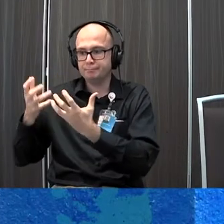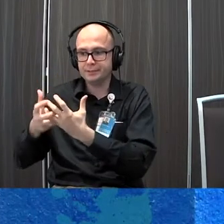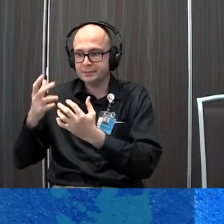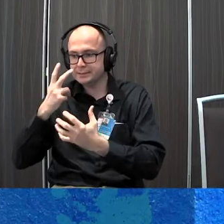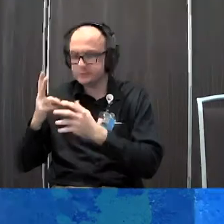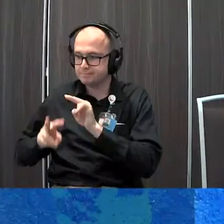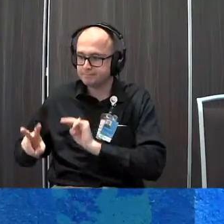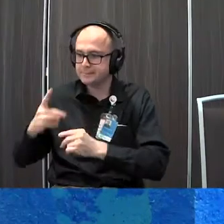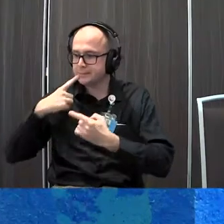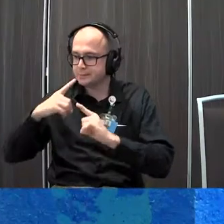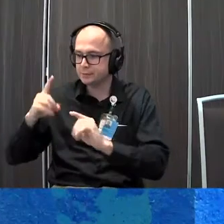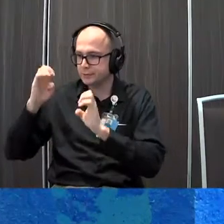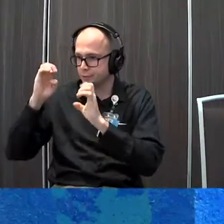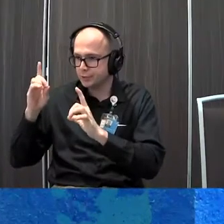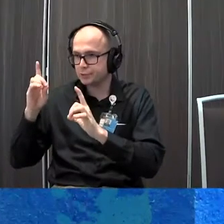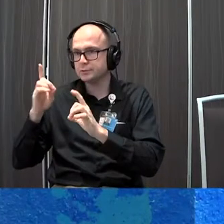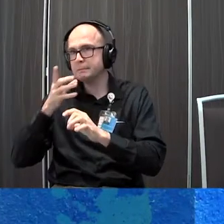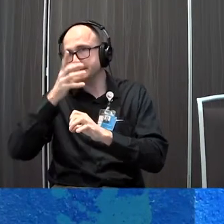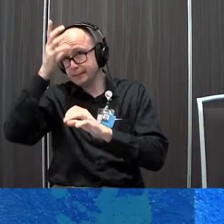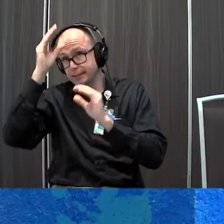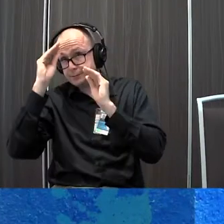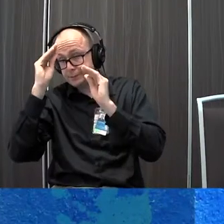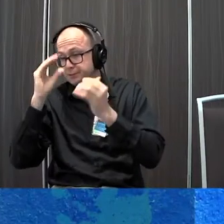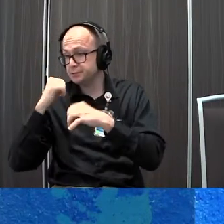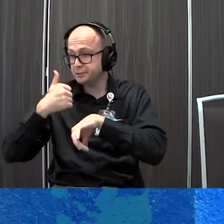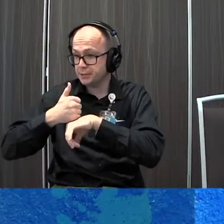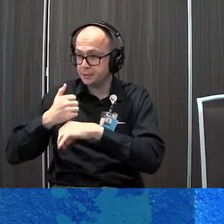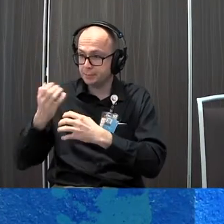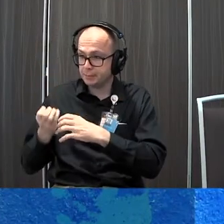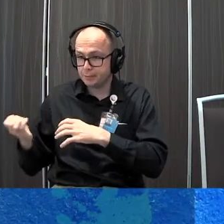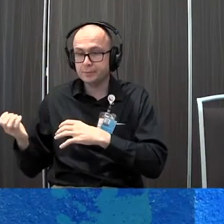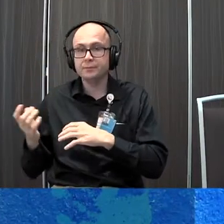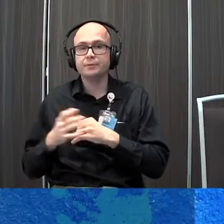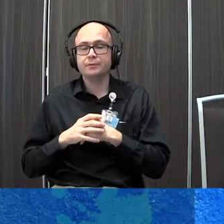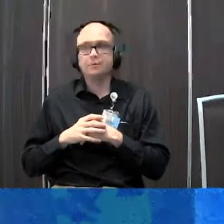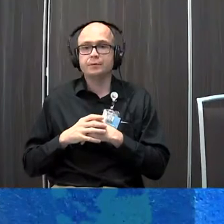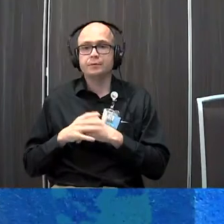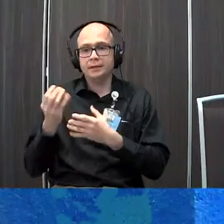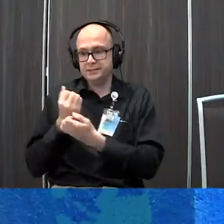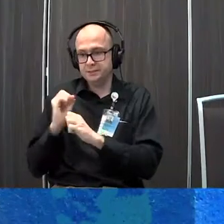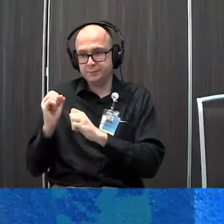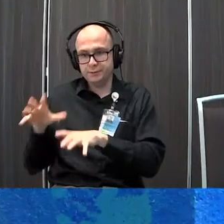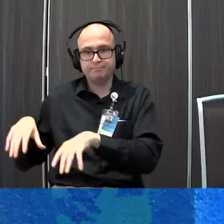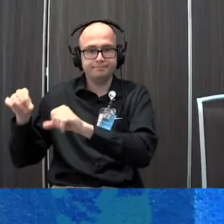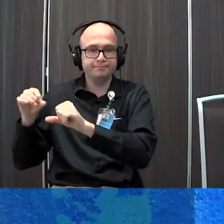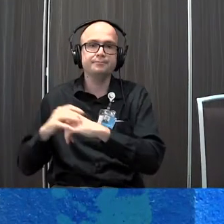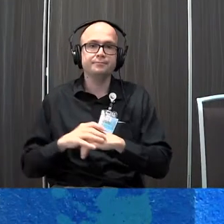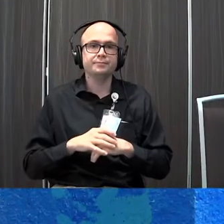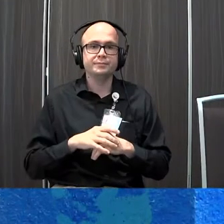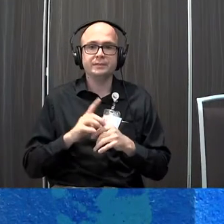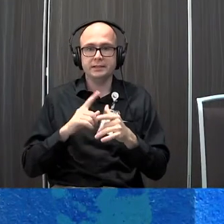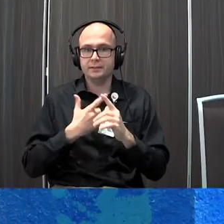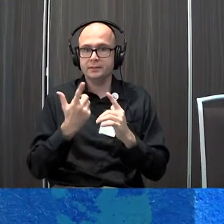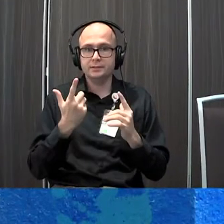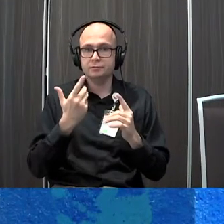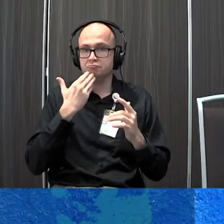to allow successful education setting up of the equipment properly for the function and safety of use and ultimately leading to